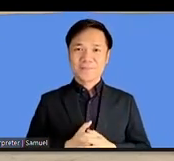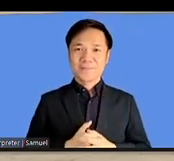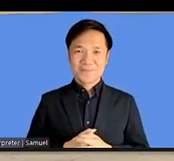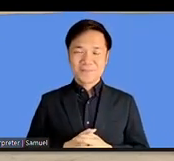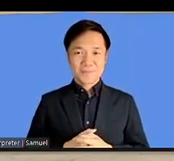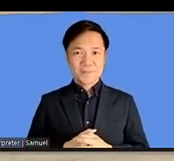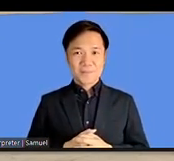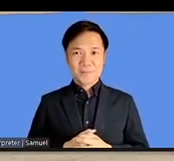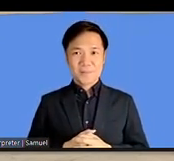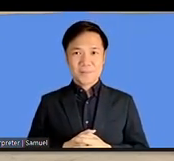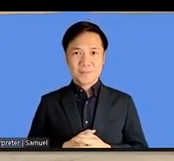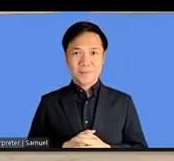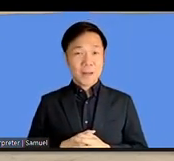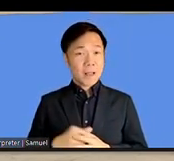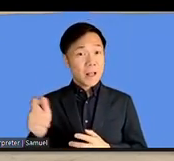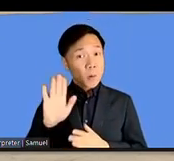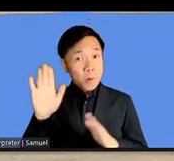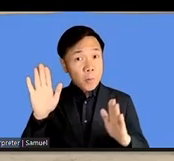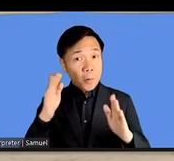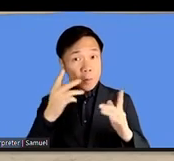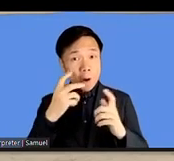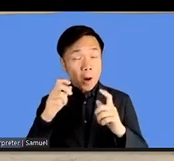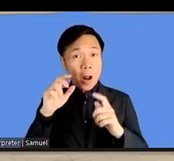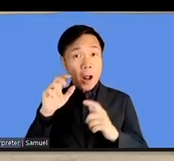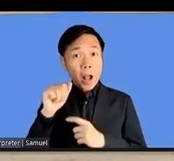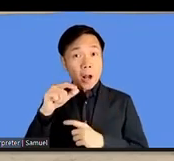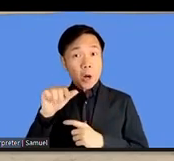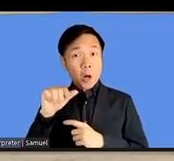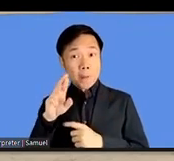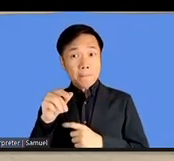Deidre, do we have Mohamed Akram online?